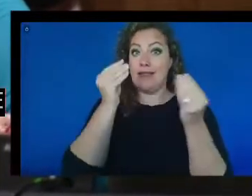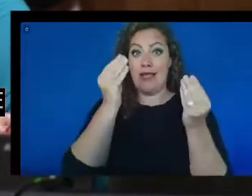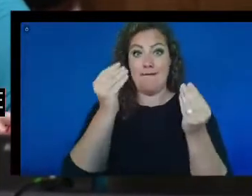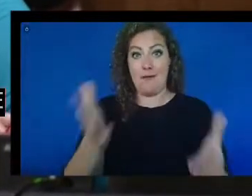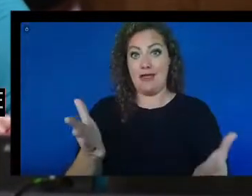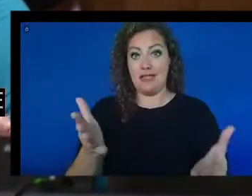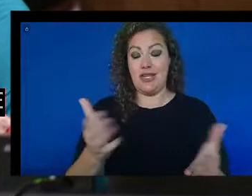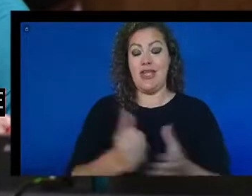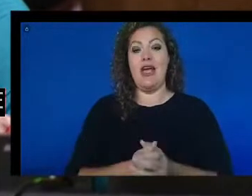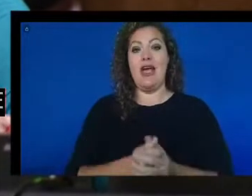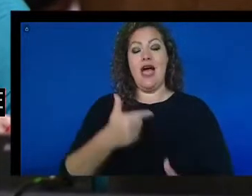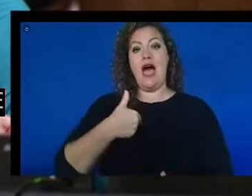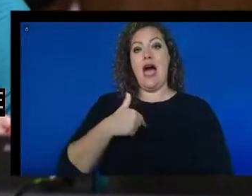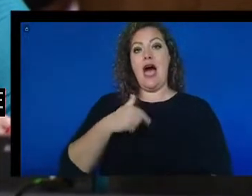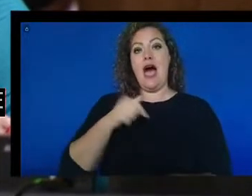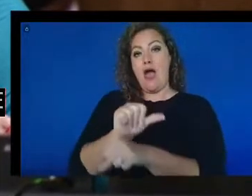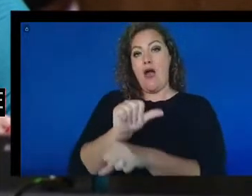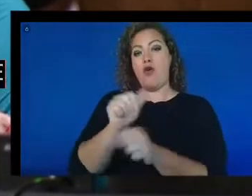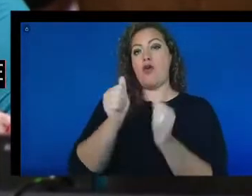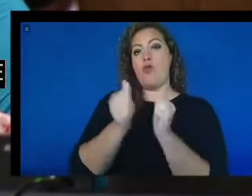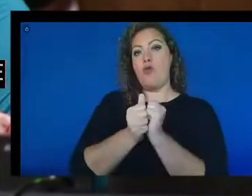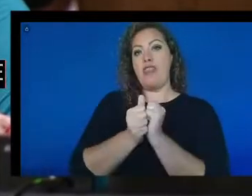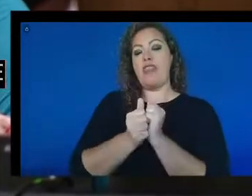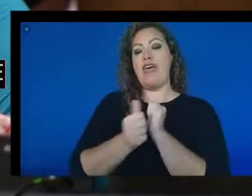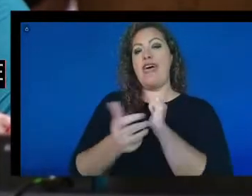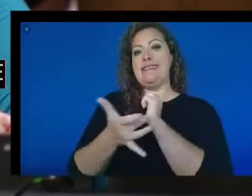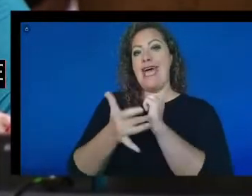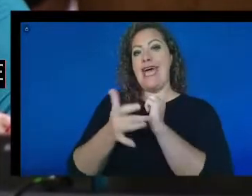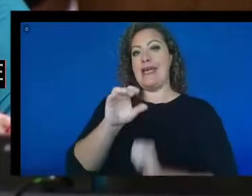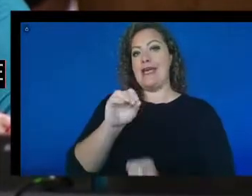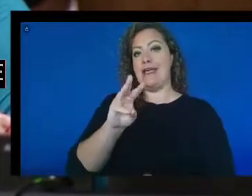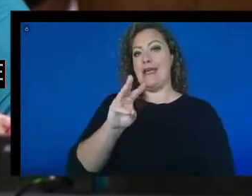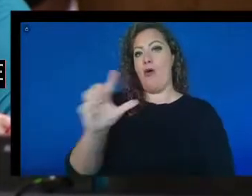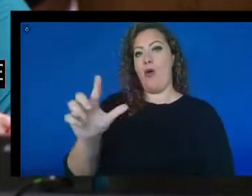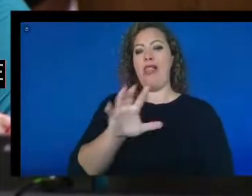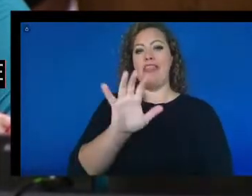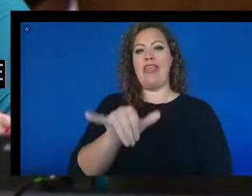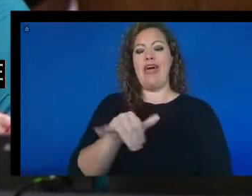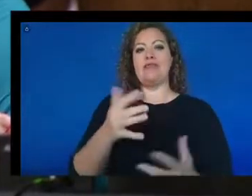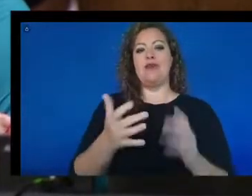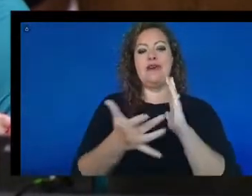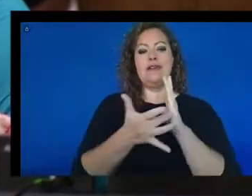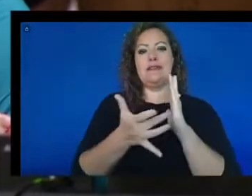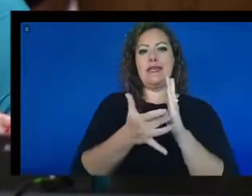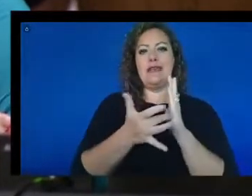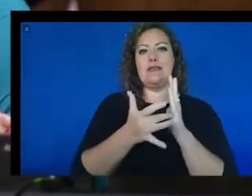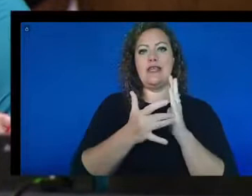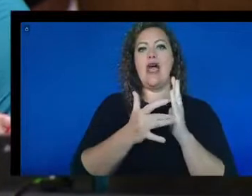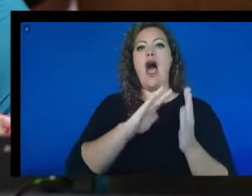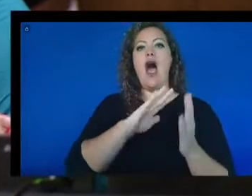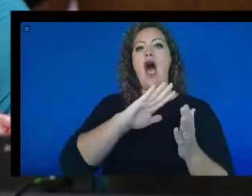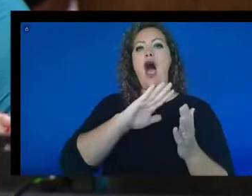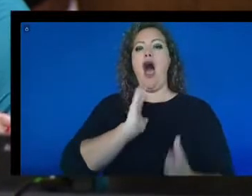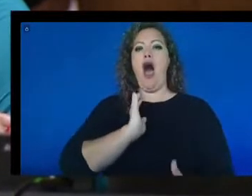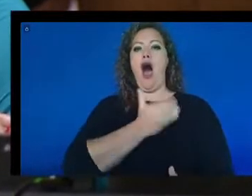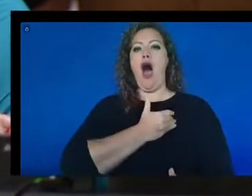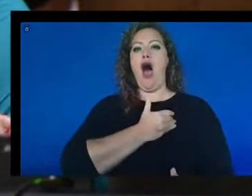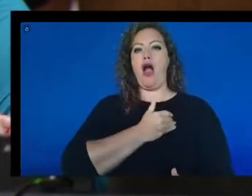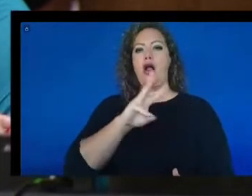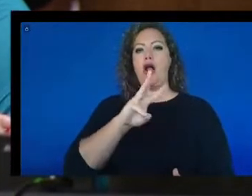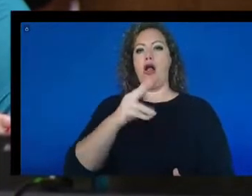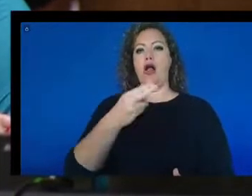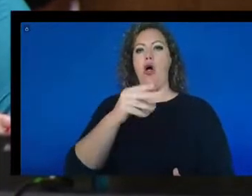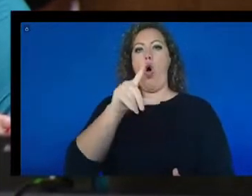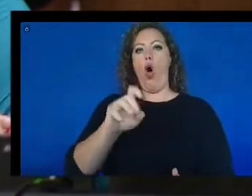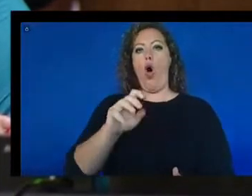I work with TEC-AL, which stands for Technology Our Whole Lives. It is an Assistive